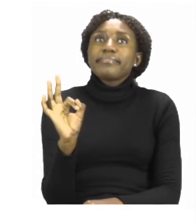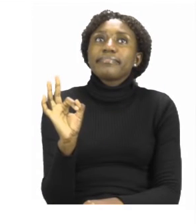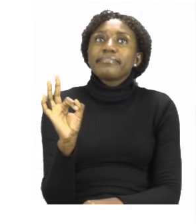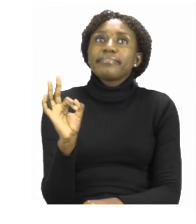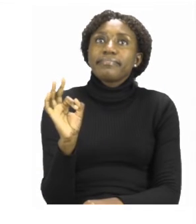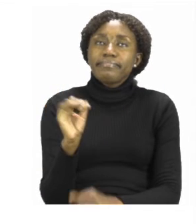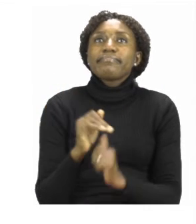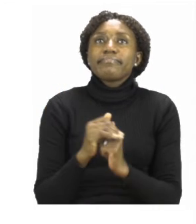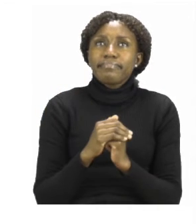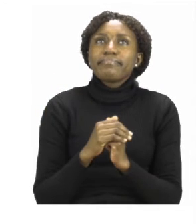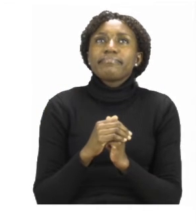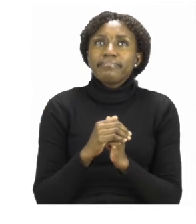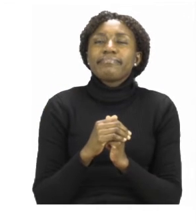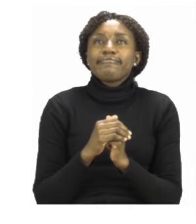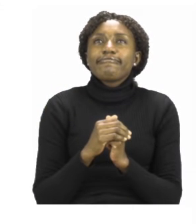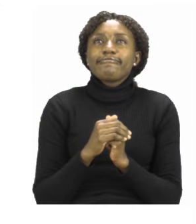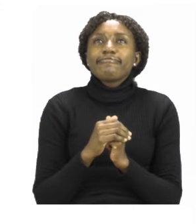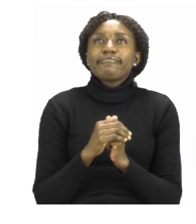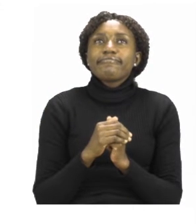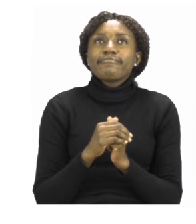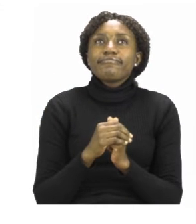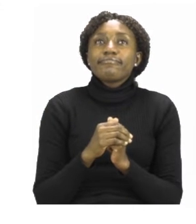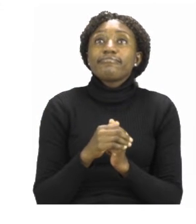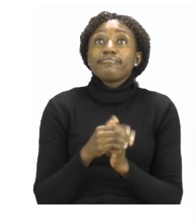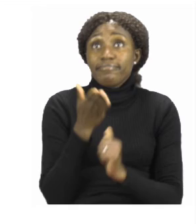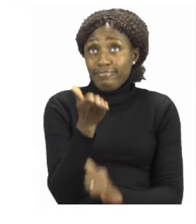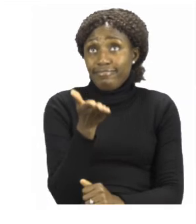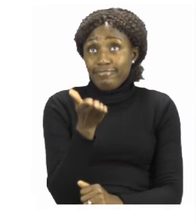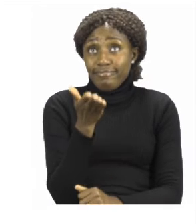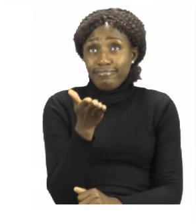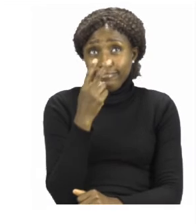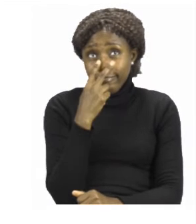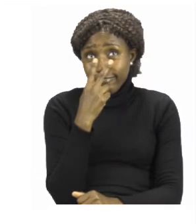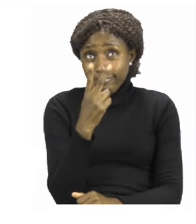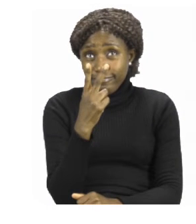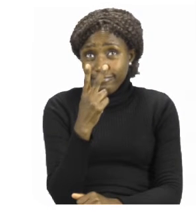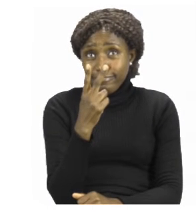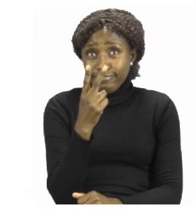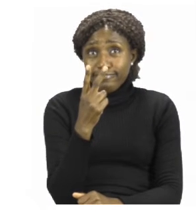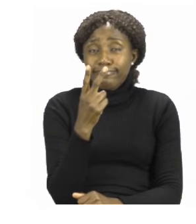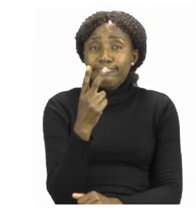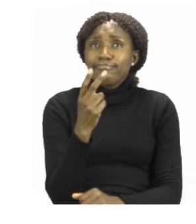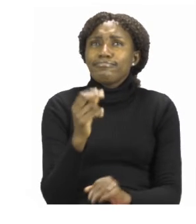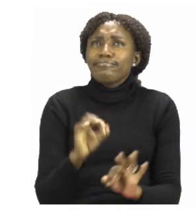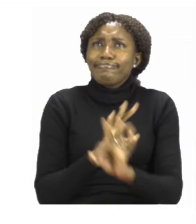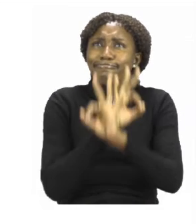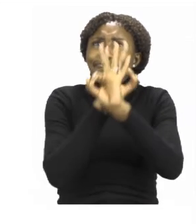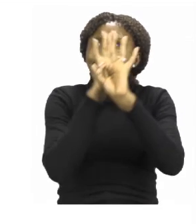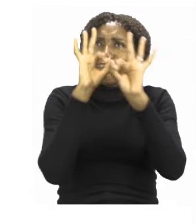Now on page 29 boys and girls you will see some nice bright